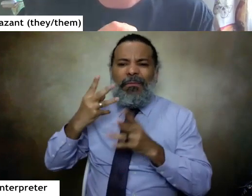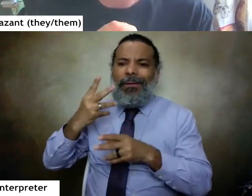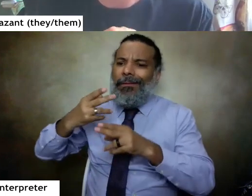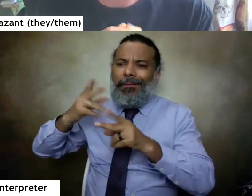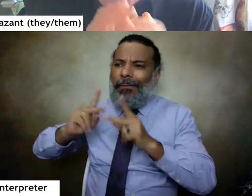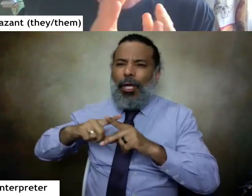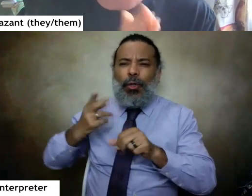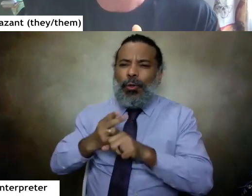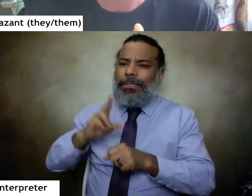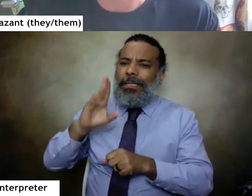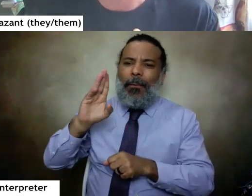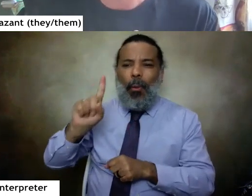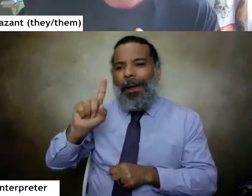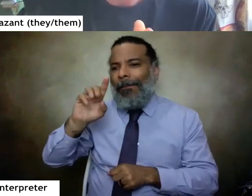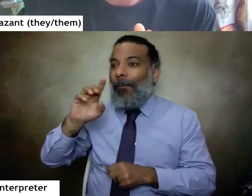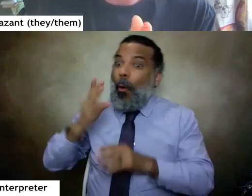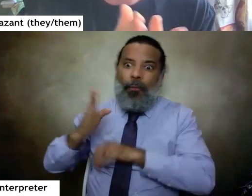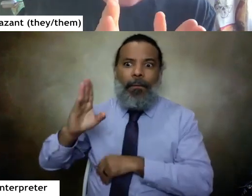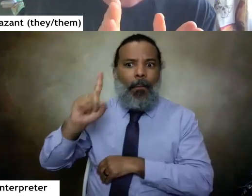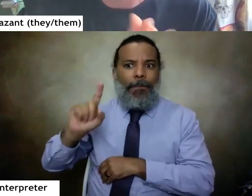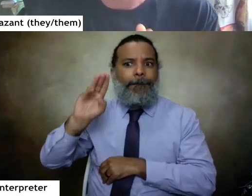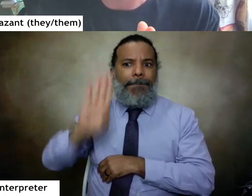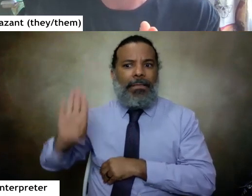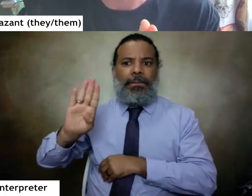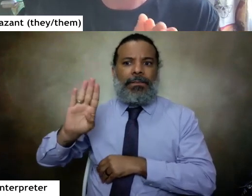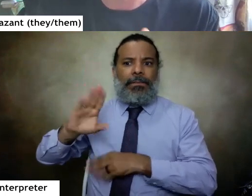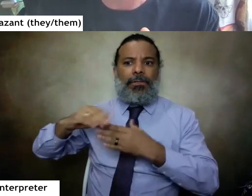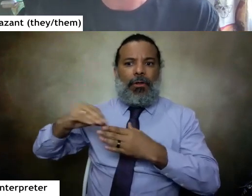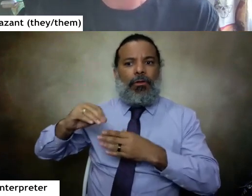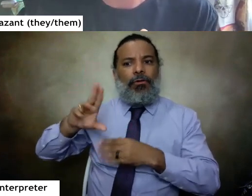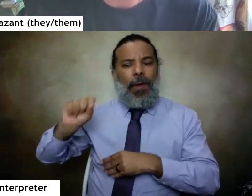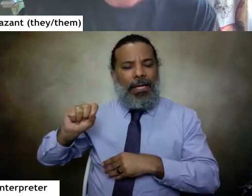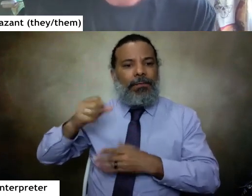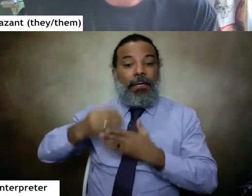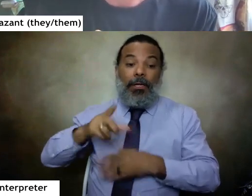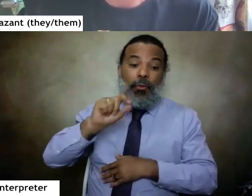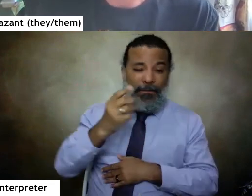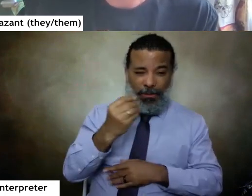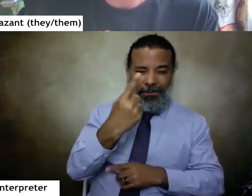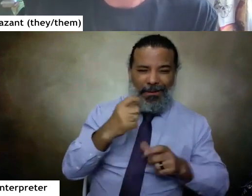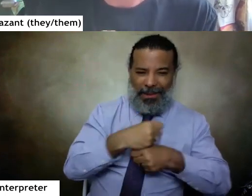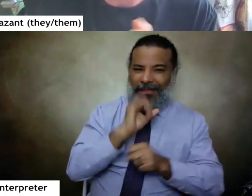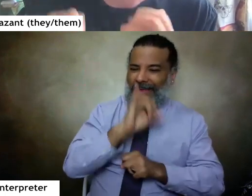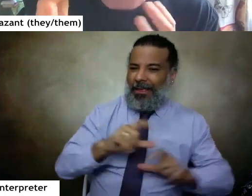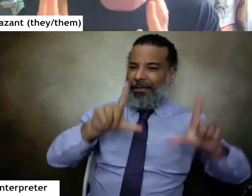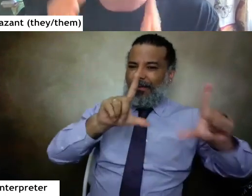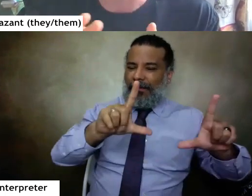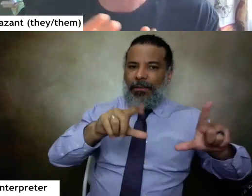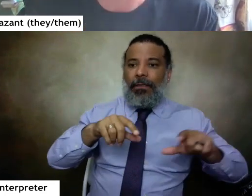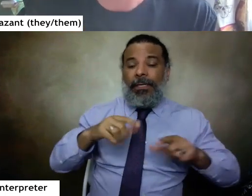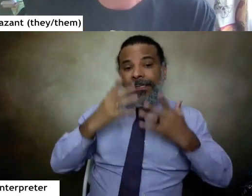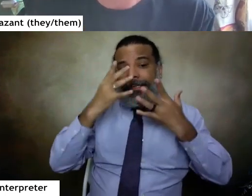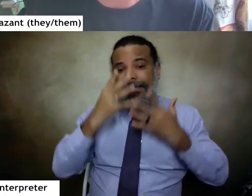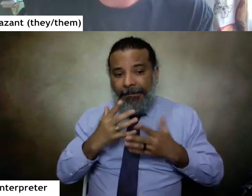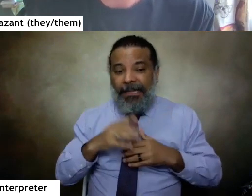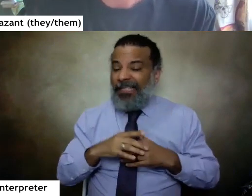tax sellers. So this is another image I made in 2014 that is sadly just